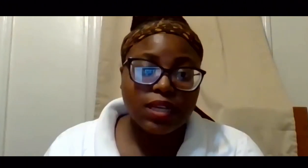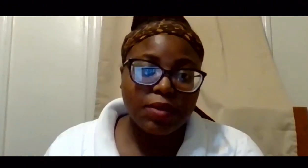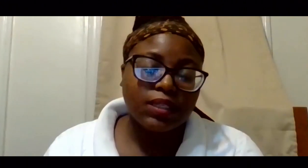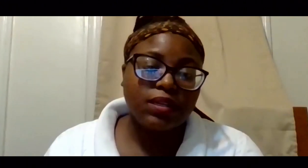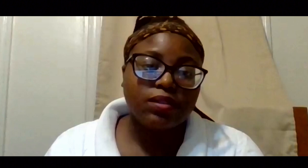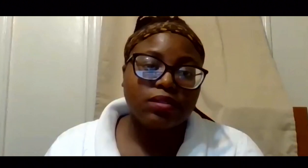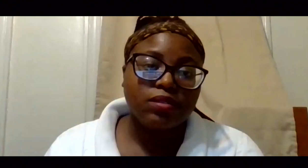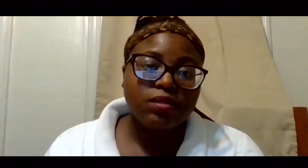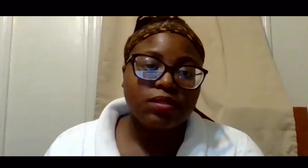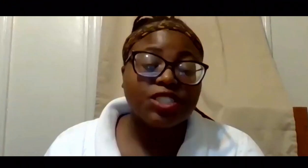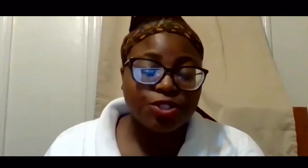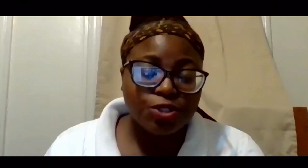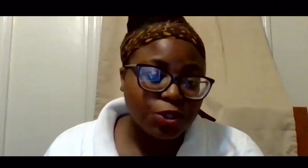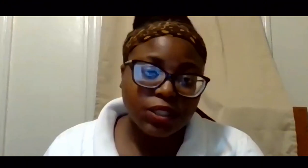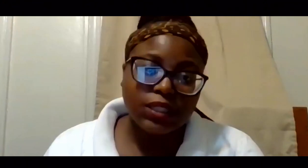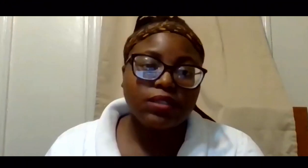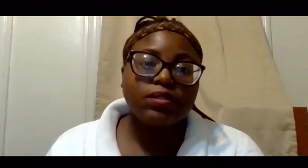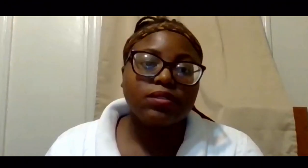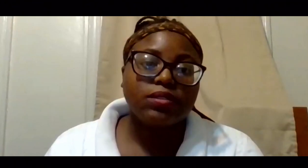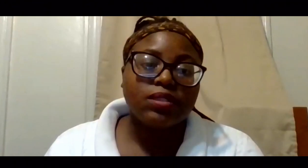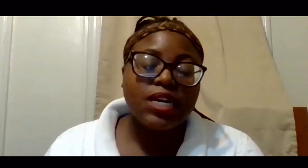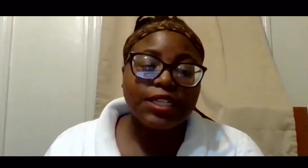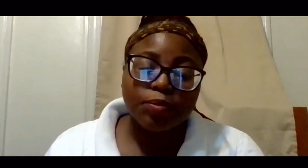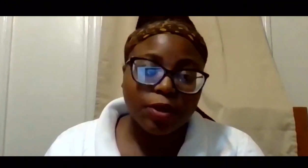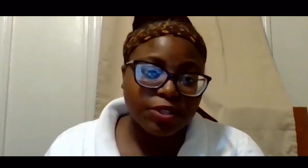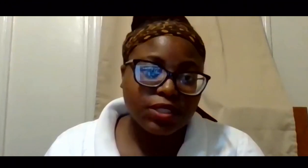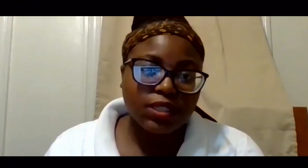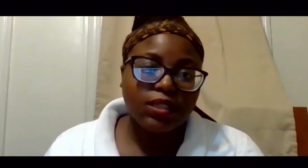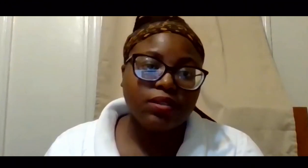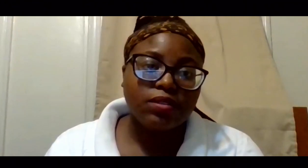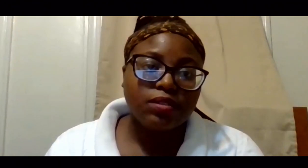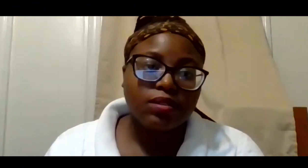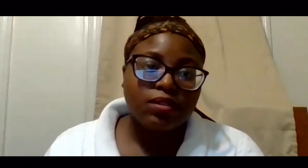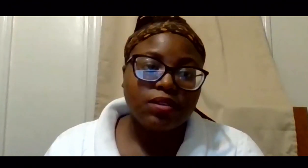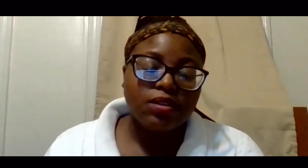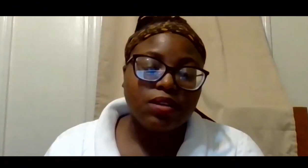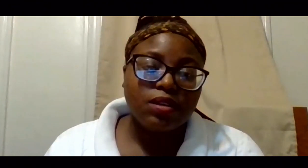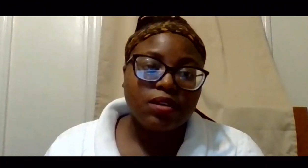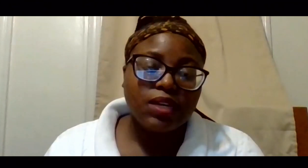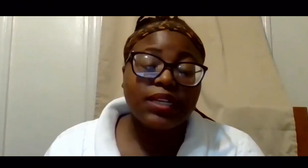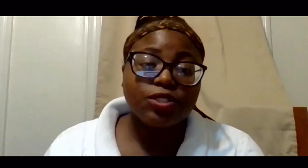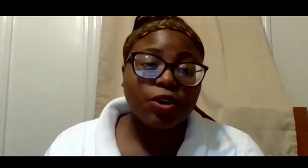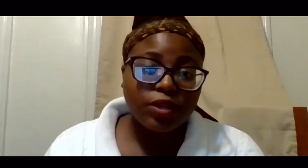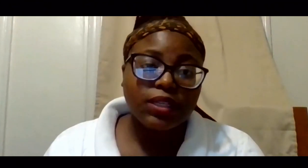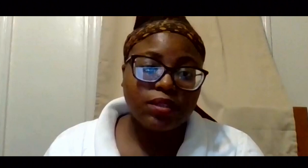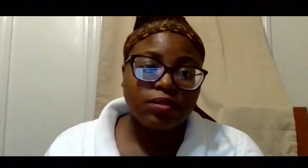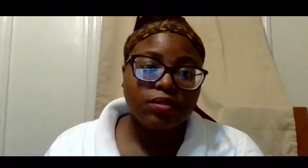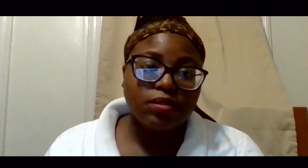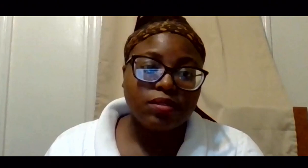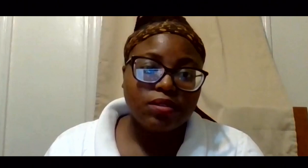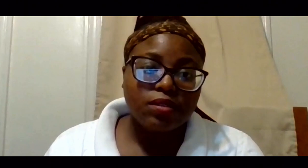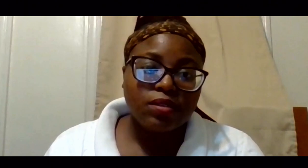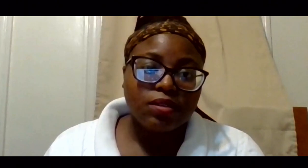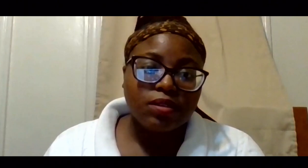systemically, institutionally, interpersonally, and internally.